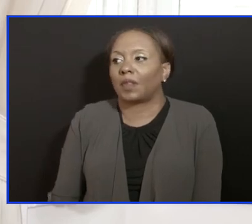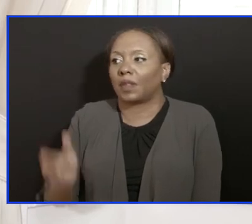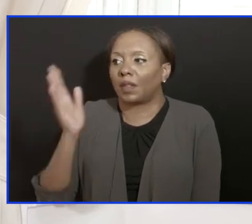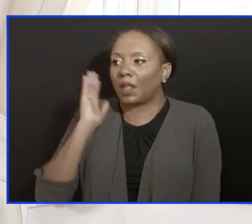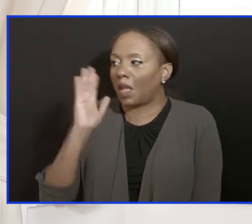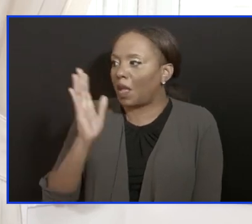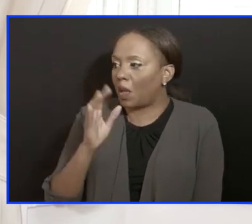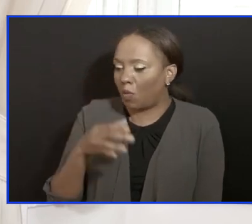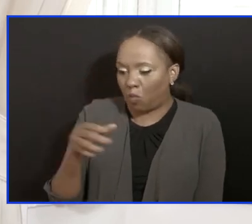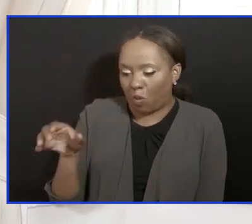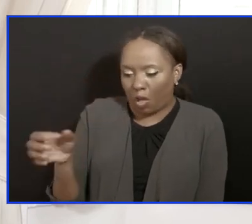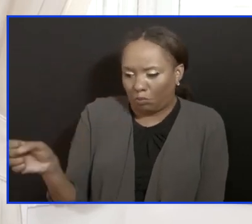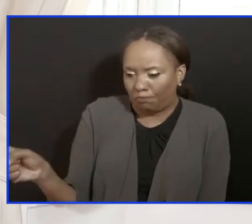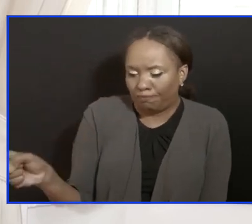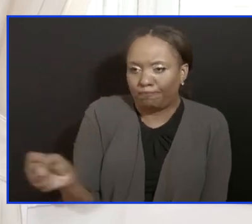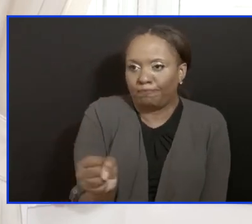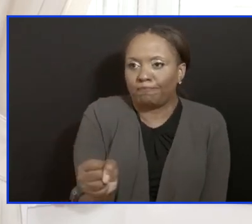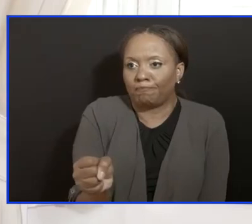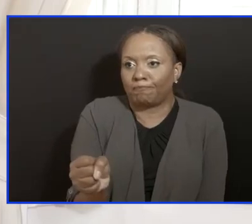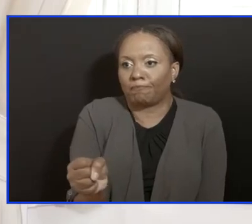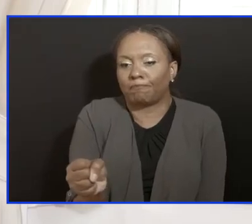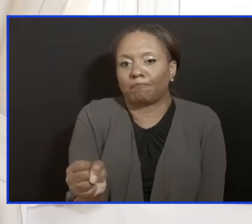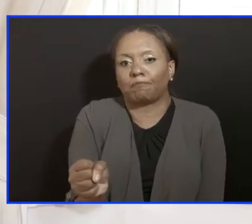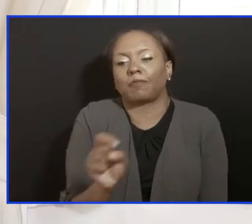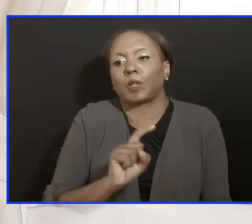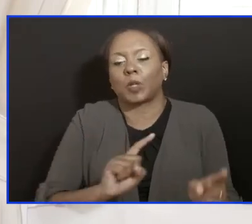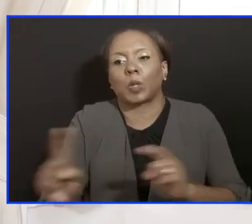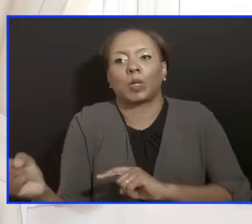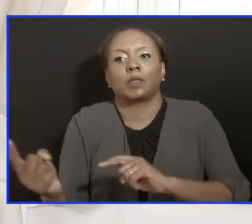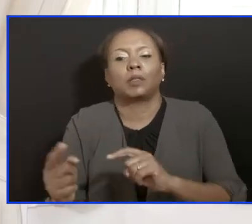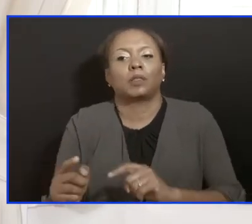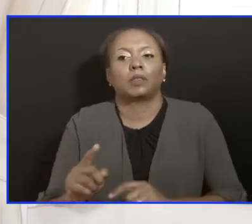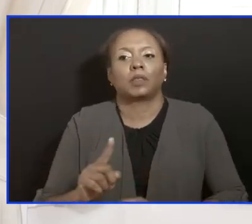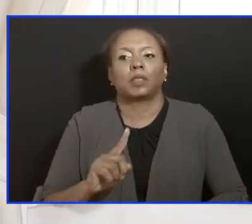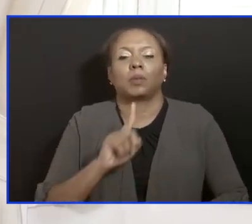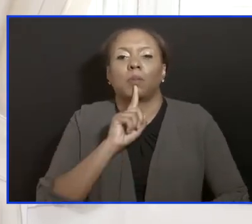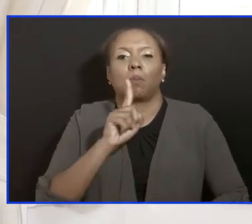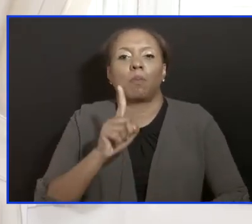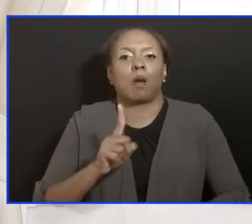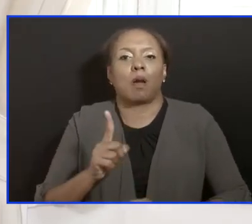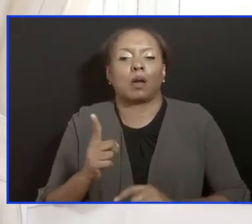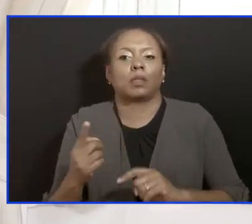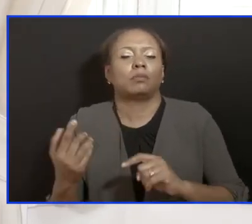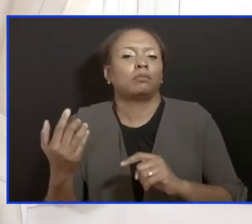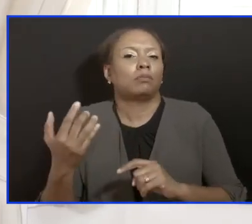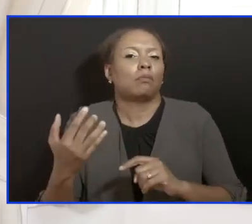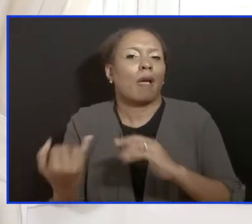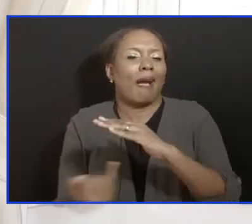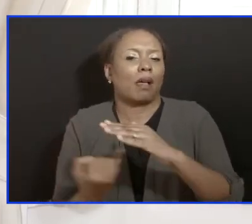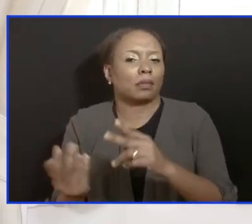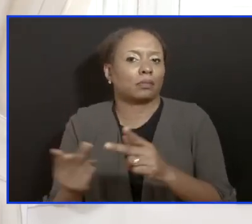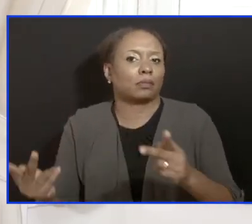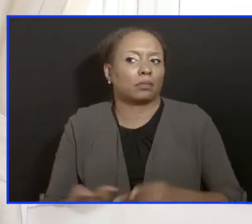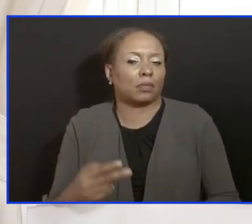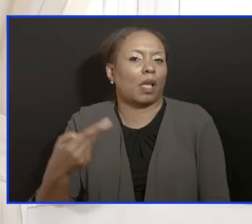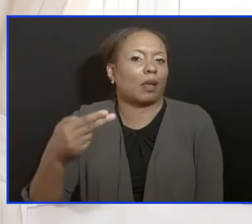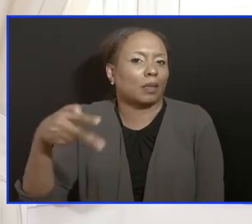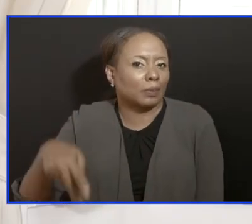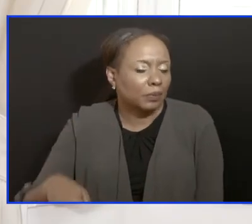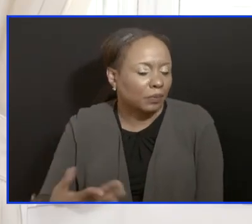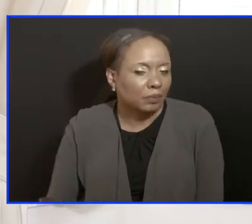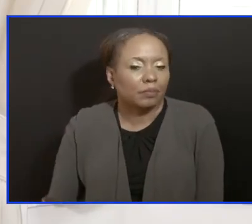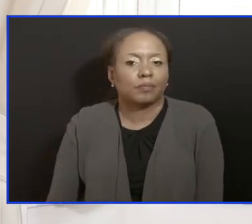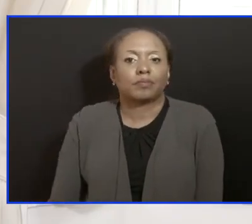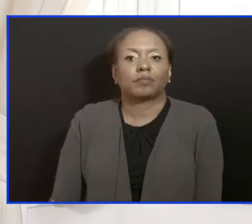of approximately two hours. Then we have our yellow persons, who are persons